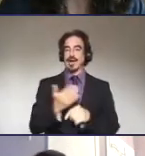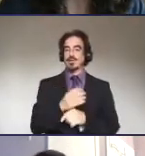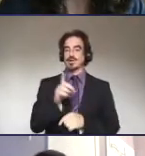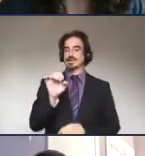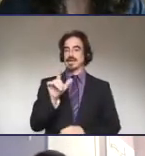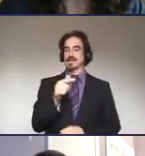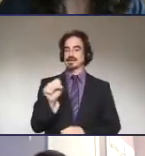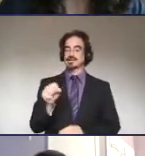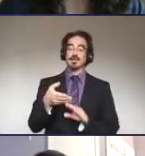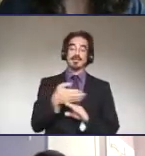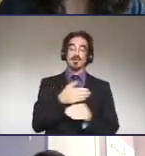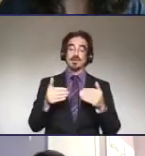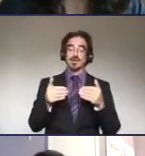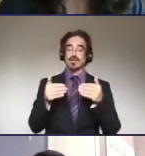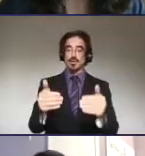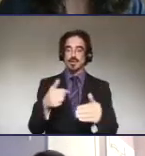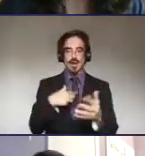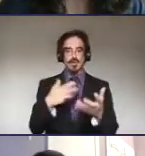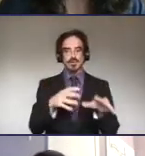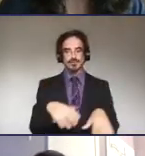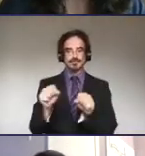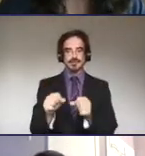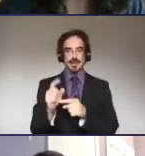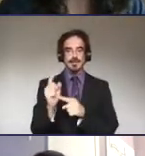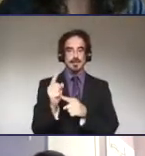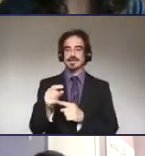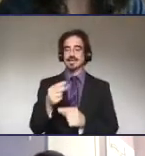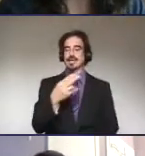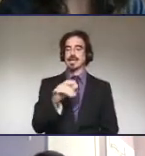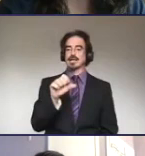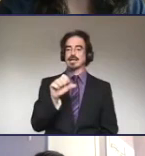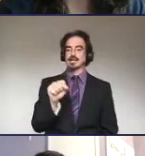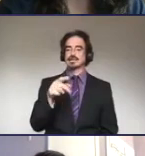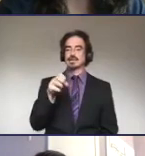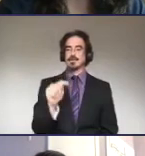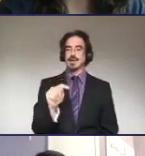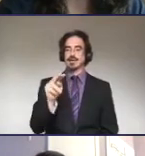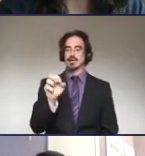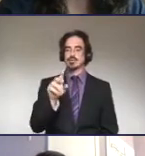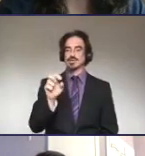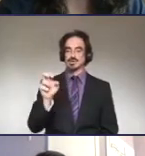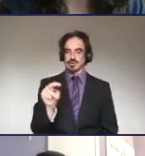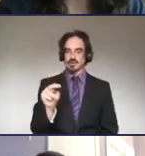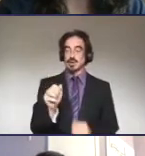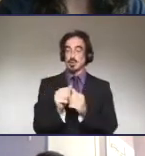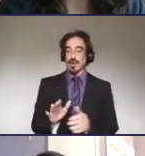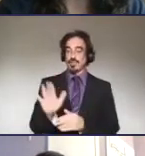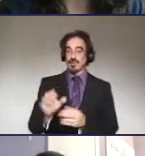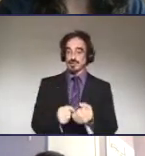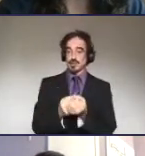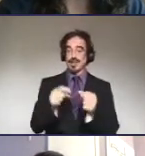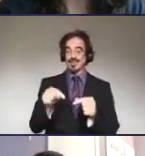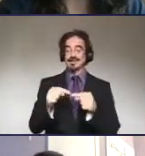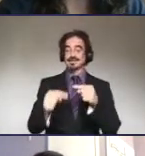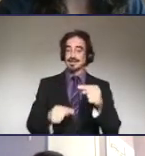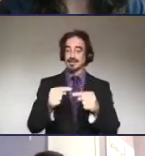going with our webinar, I'd like to take a moment to thank HILS Pet Nutrition for their sponsorship. Without their support, this webinar series would